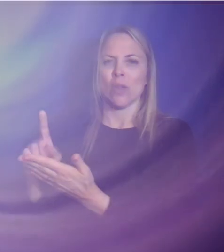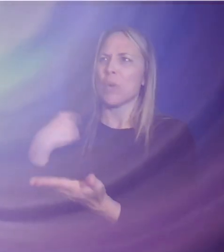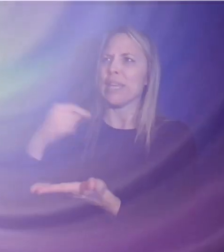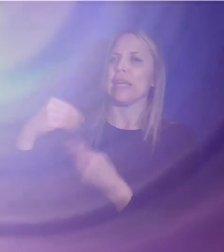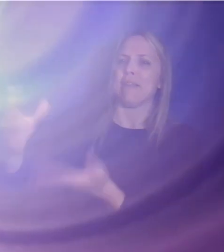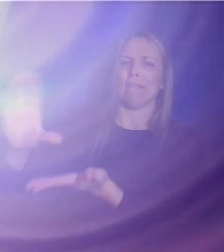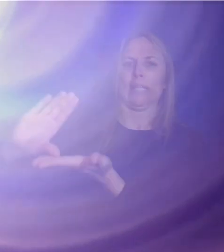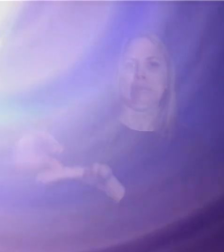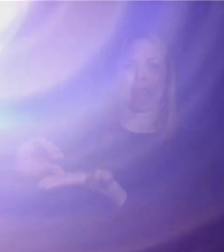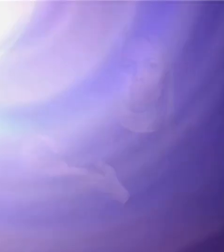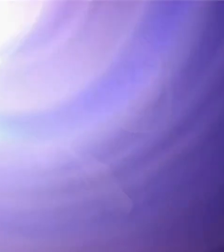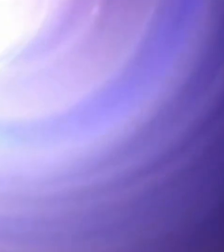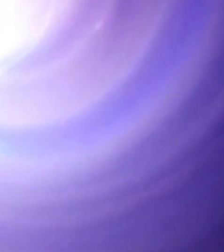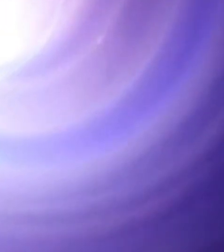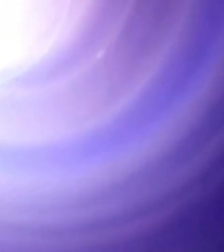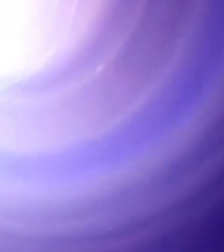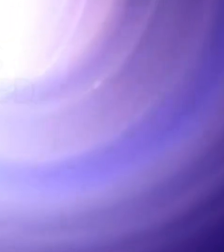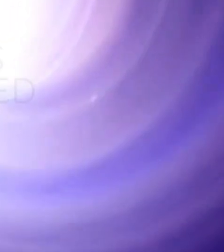volume that you're securing.